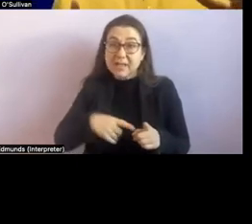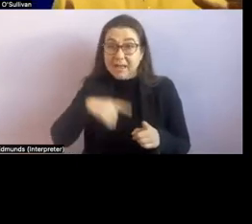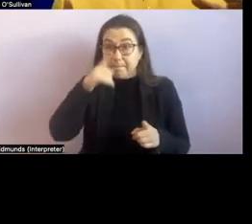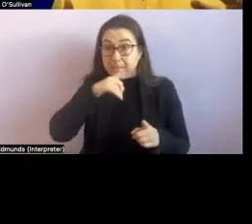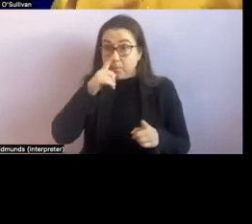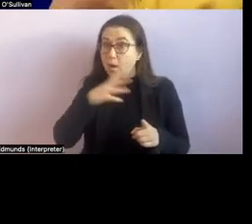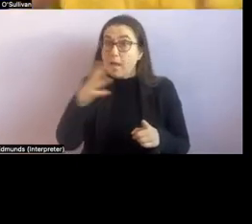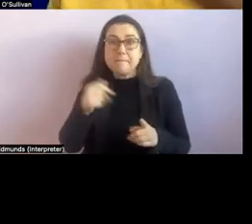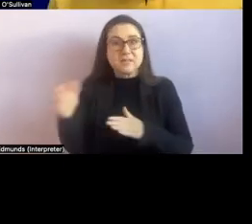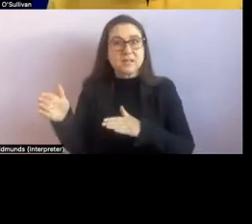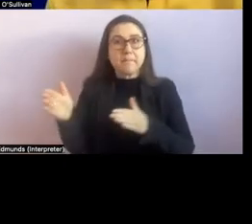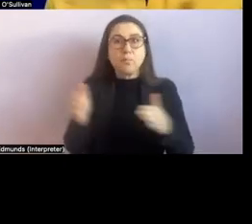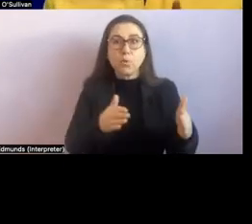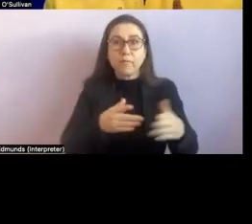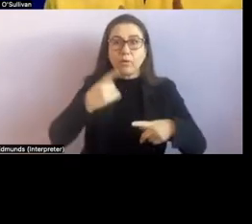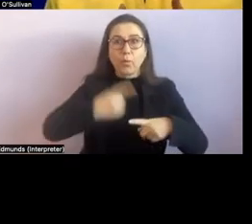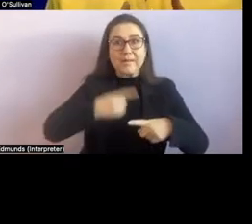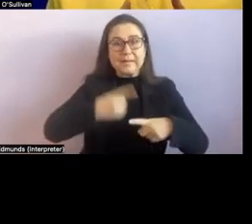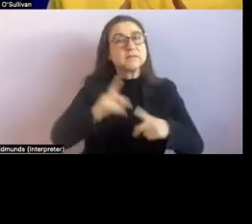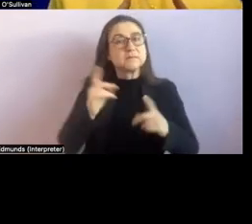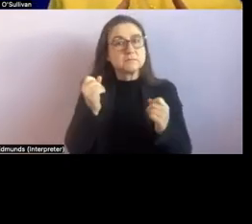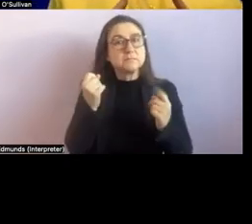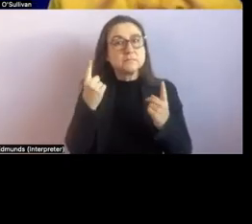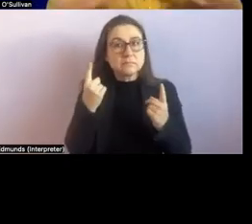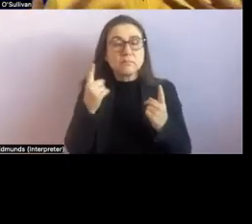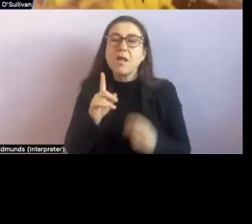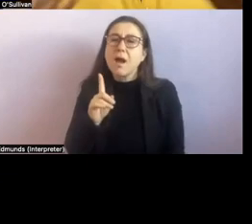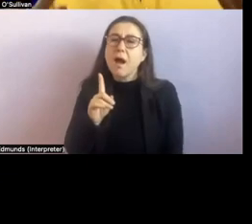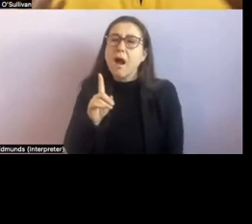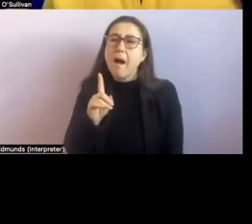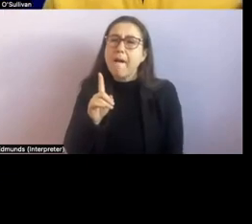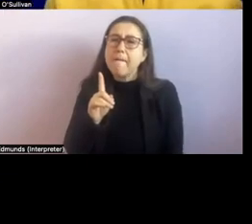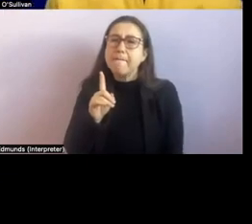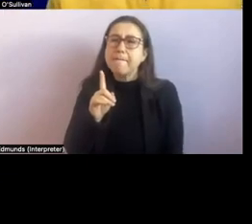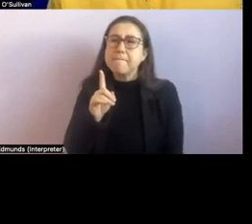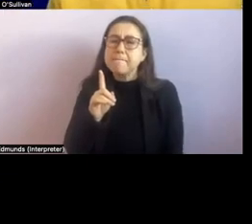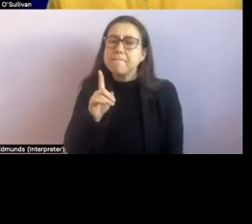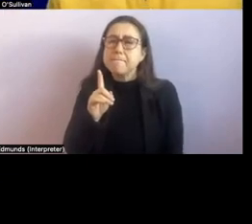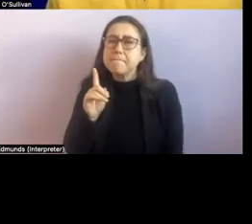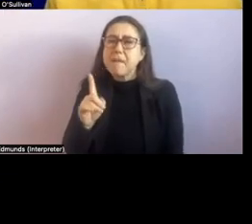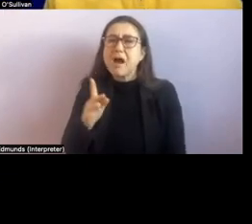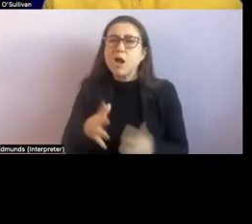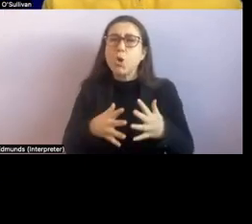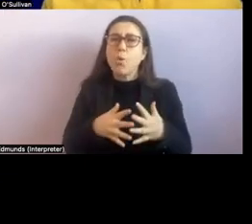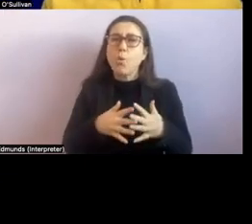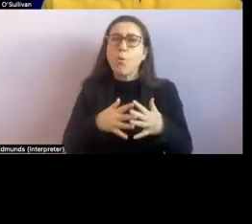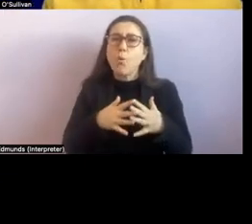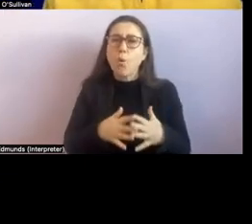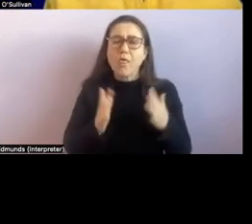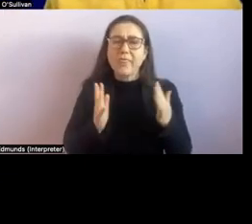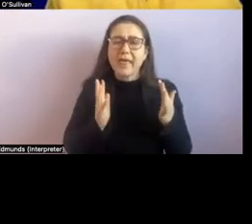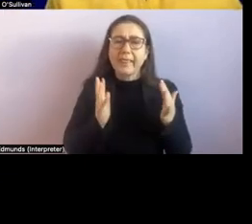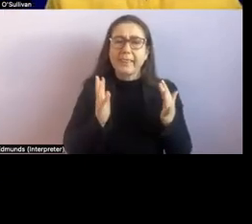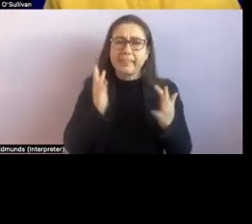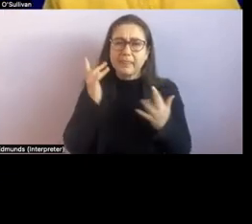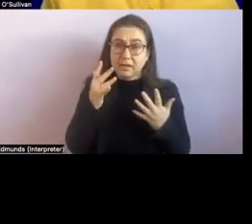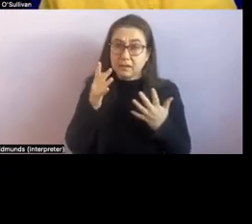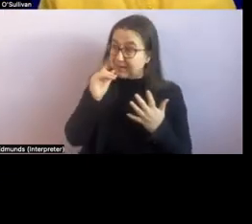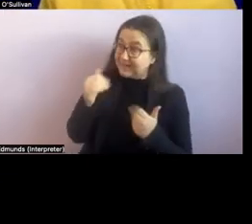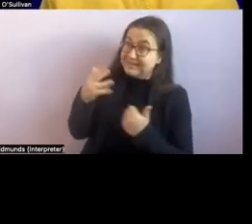place um in a hurry um but just rethinking all the different times that you can give people the opportunity to explore